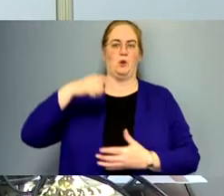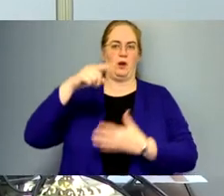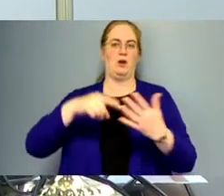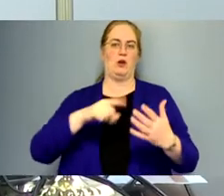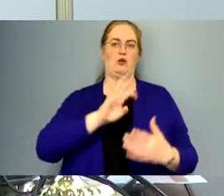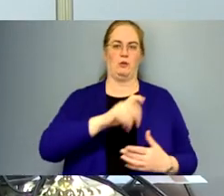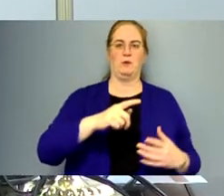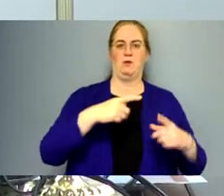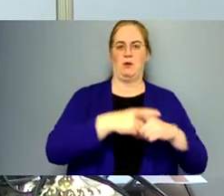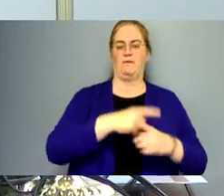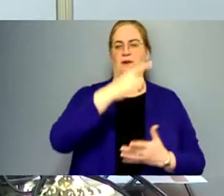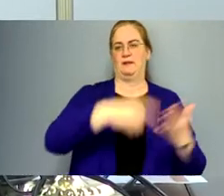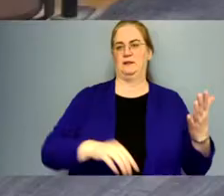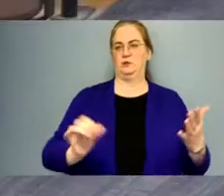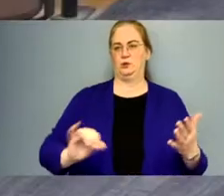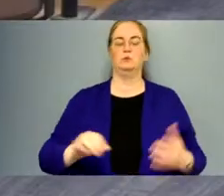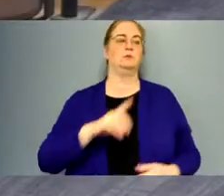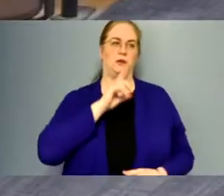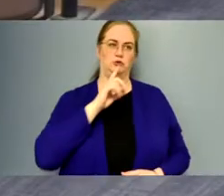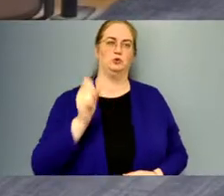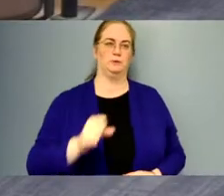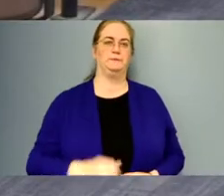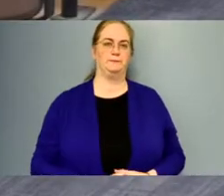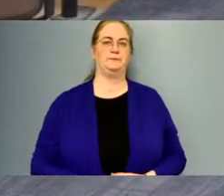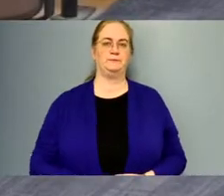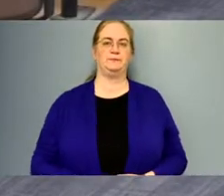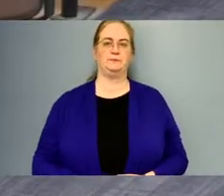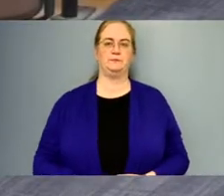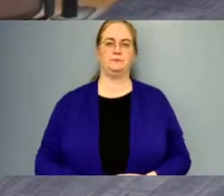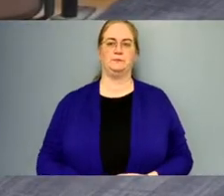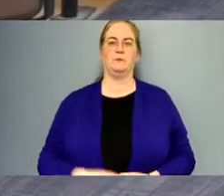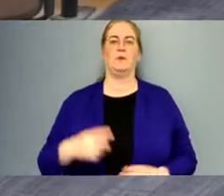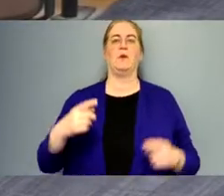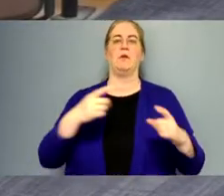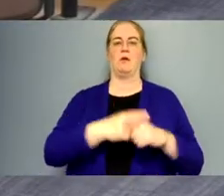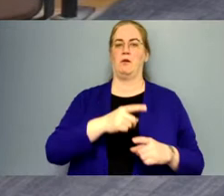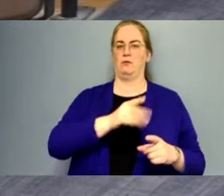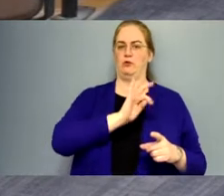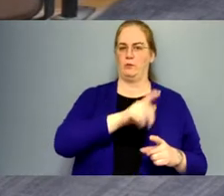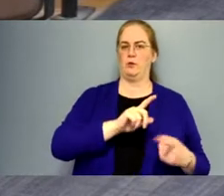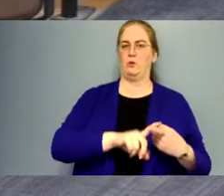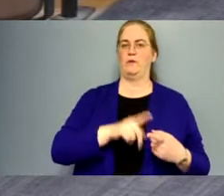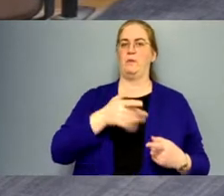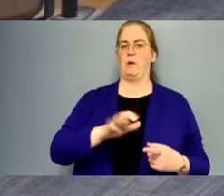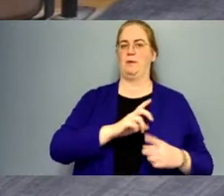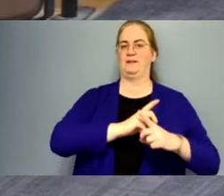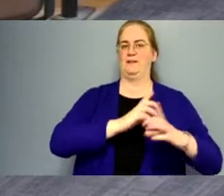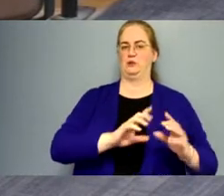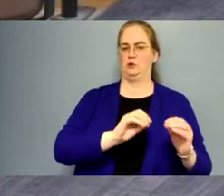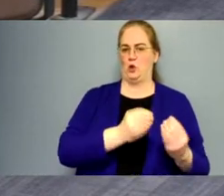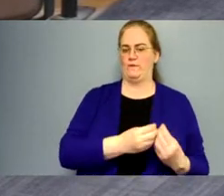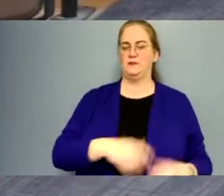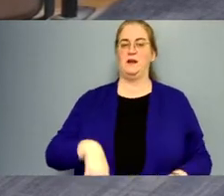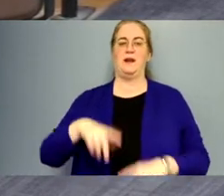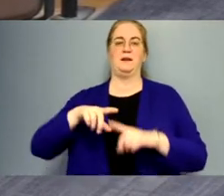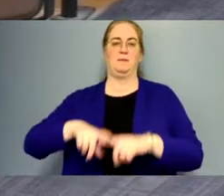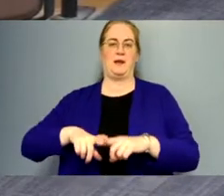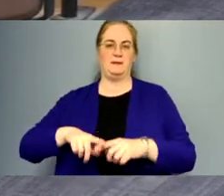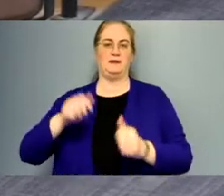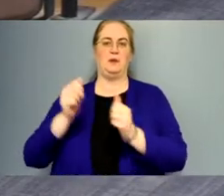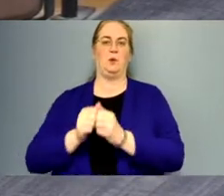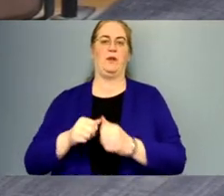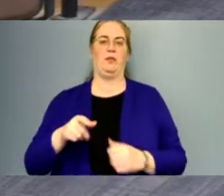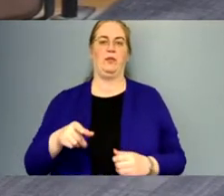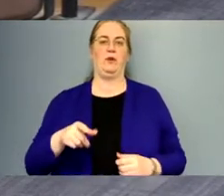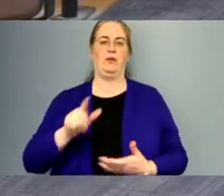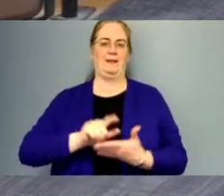conflict list as well. That's true. Uh, conflict in the criminal end would be with public defender's office and independency, and it would be with the,